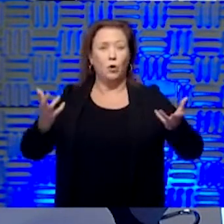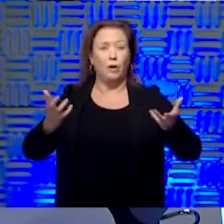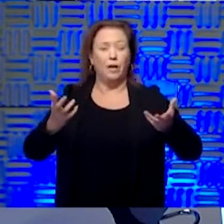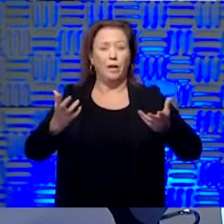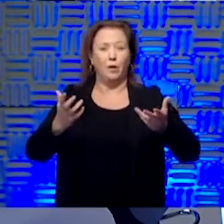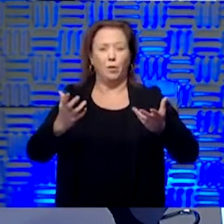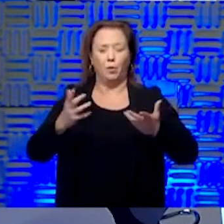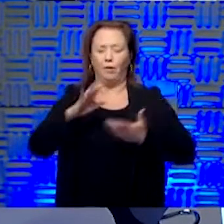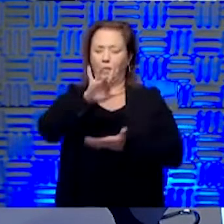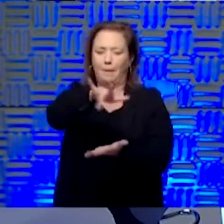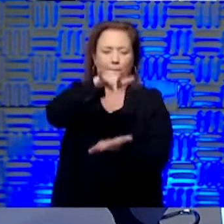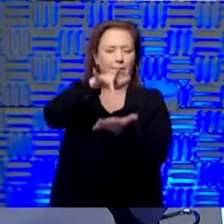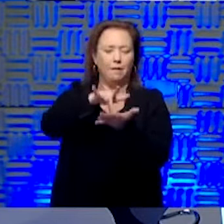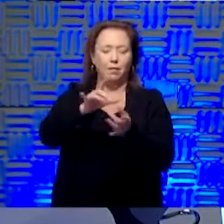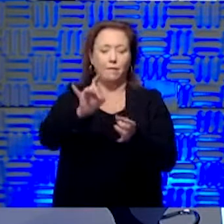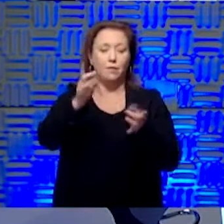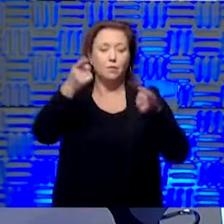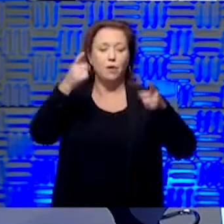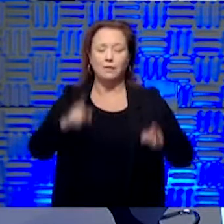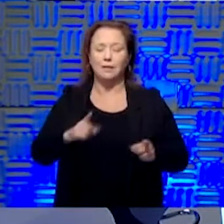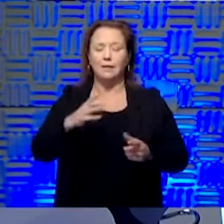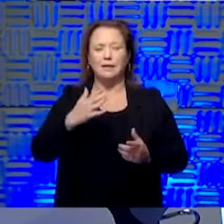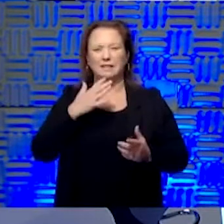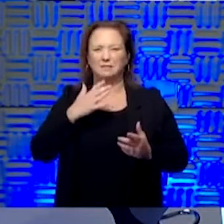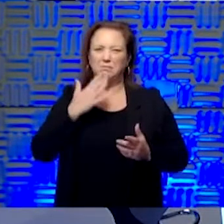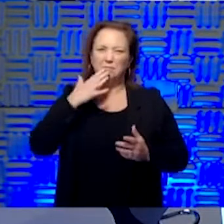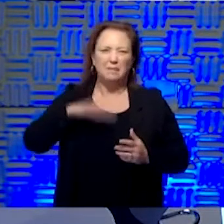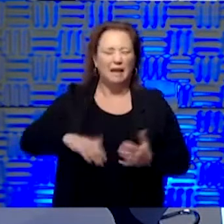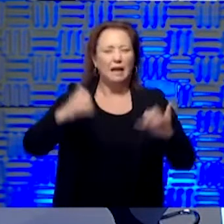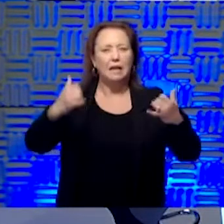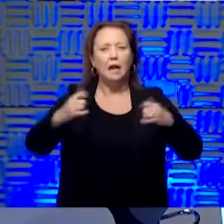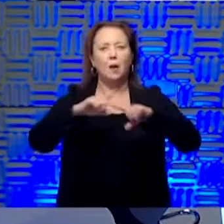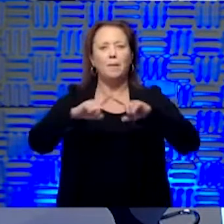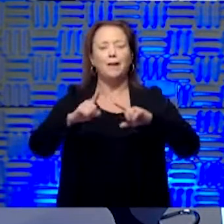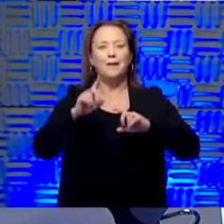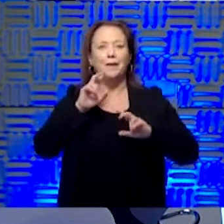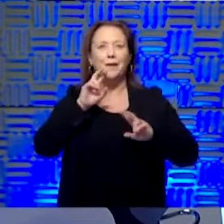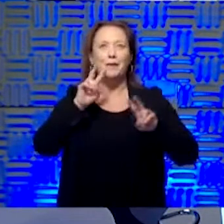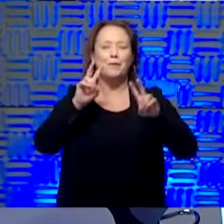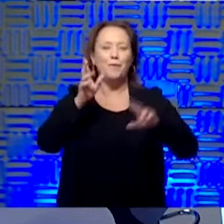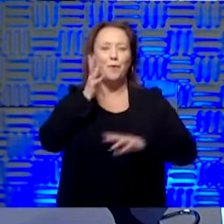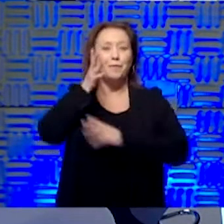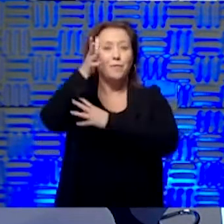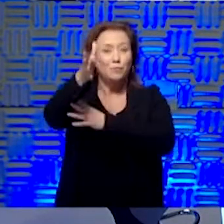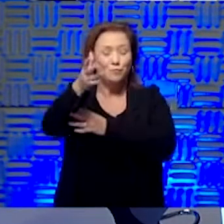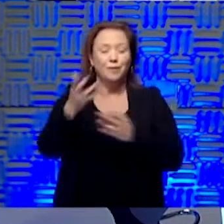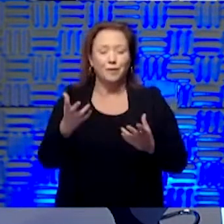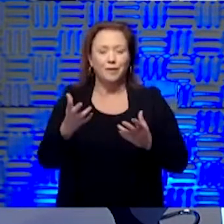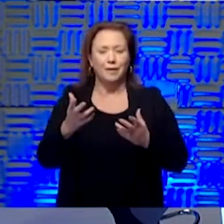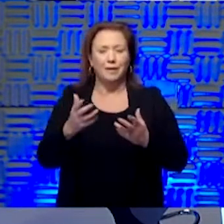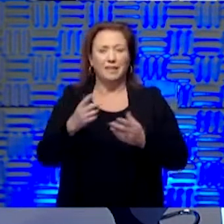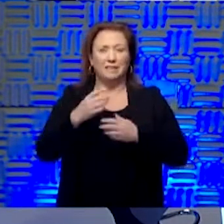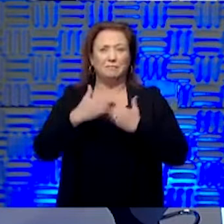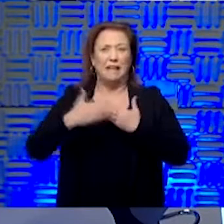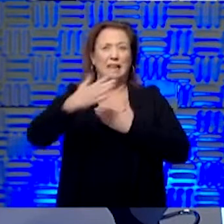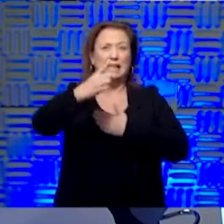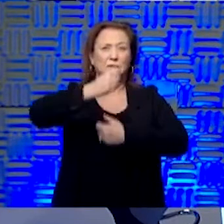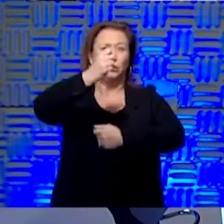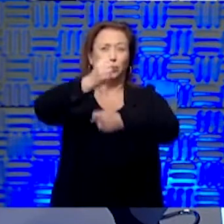we're in the thick of this, and yeah, it's a bummer right now, but you look forward to the future. Are people in the next year,